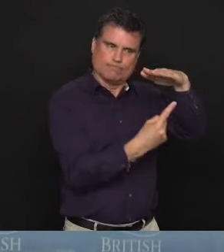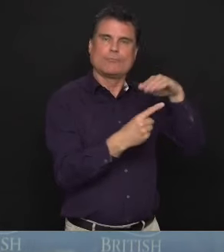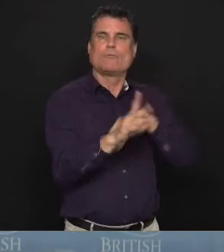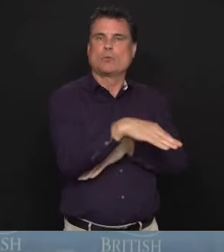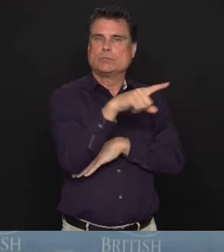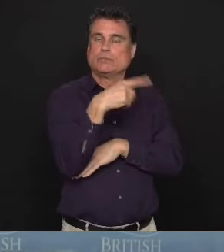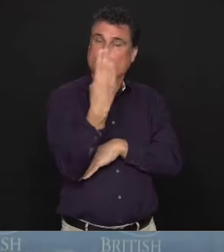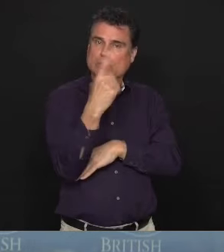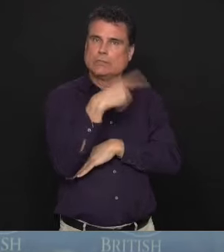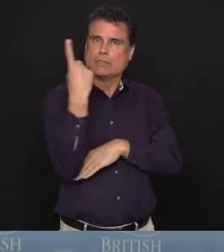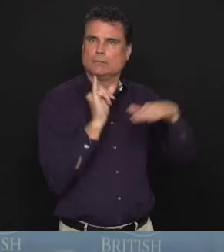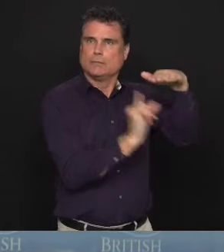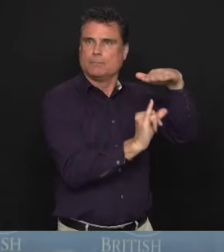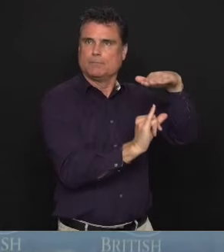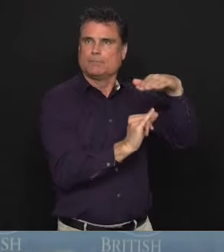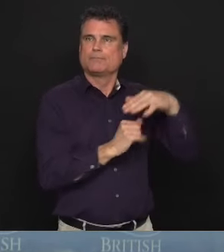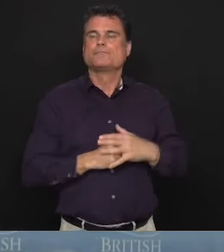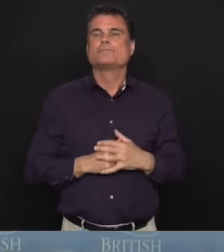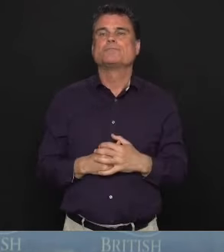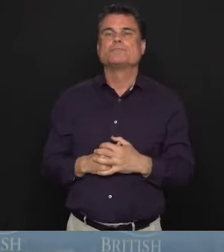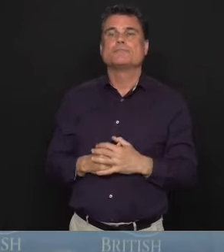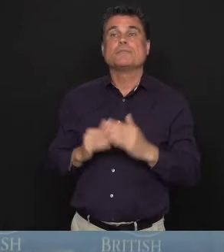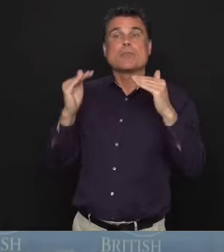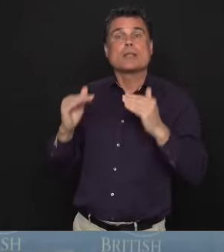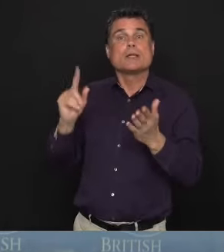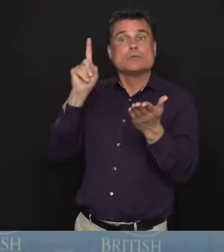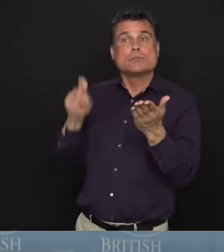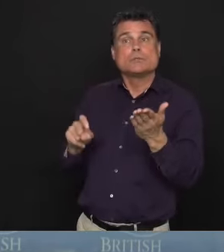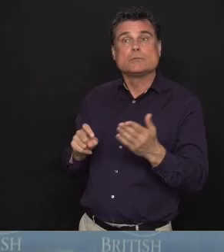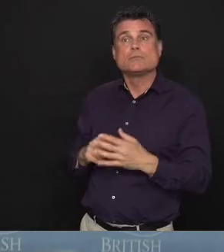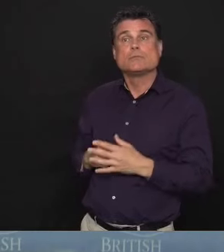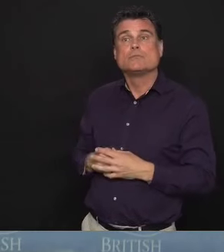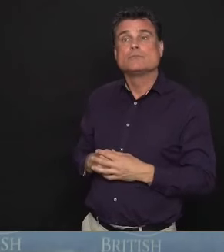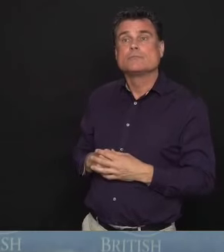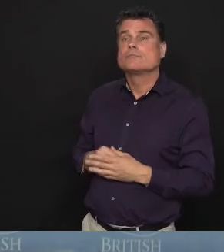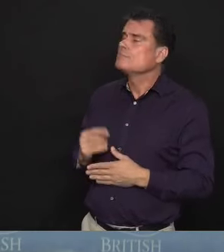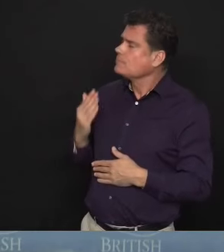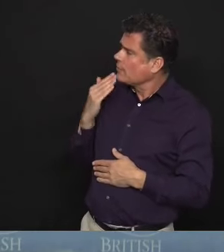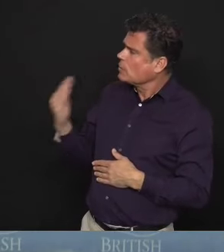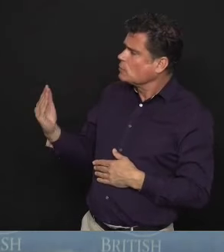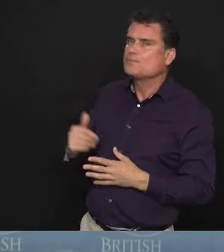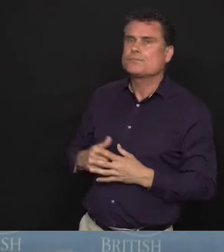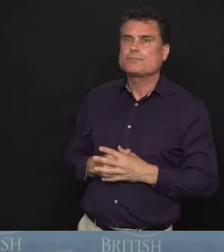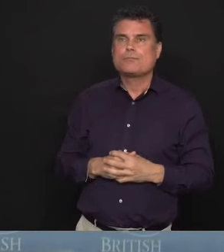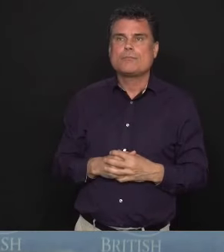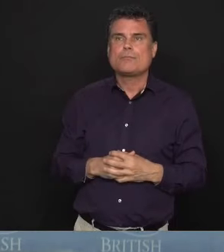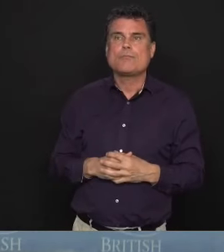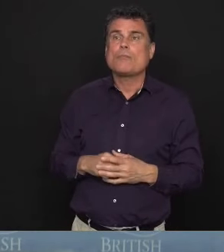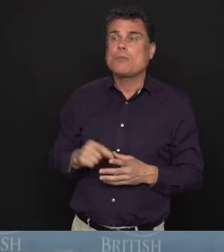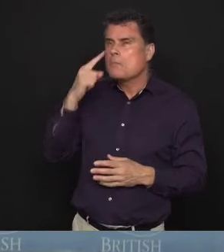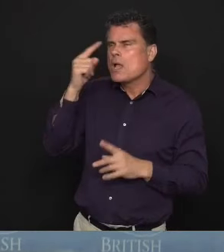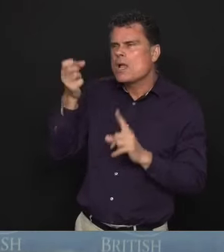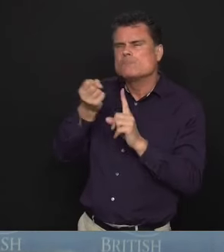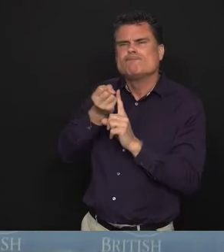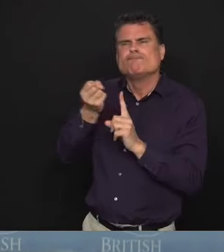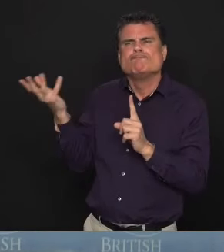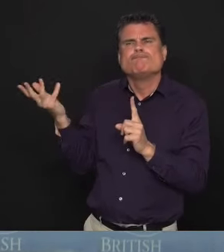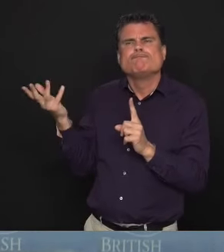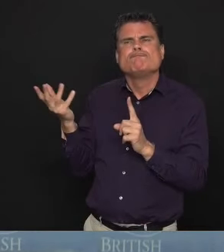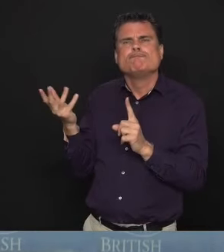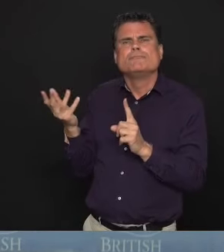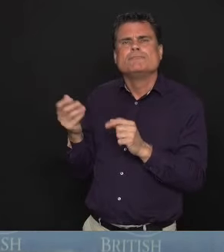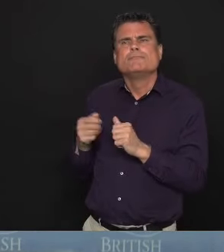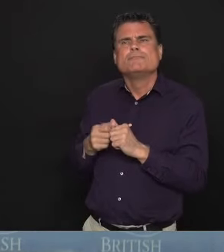Thanks, Mr. Farmer, for taking the questions. Can you run through exactly what would happen if somebody witnesses, sees,